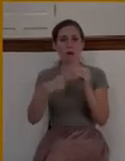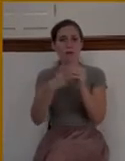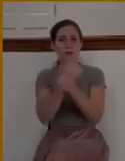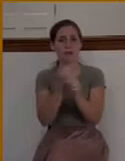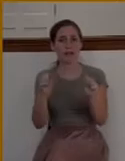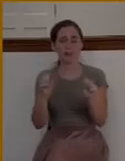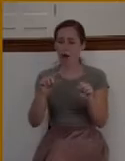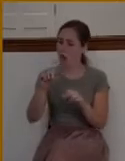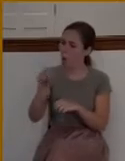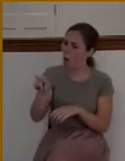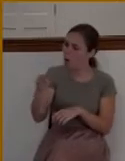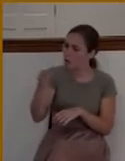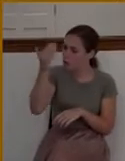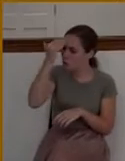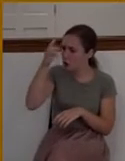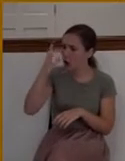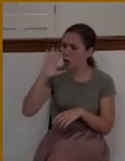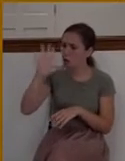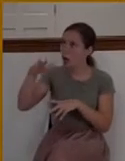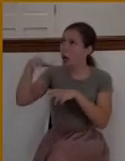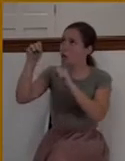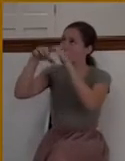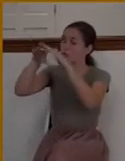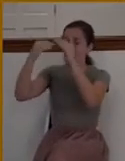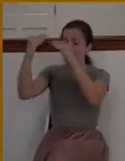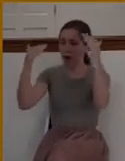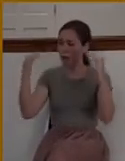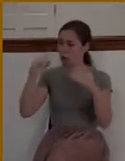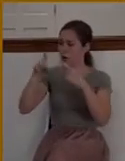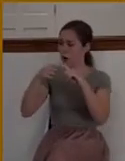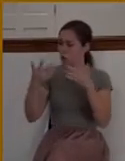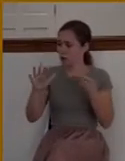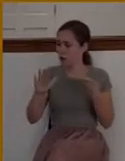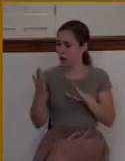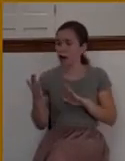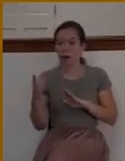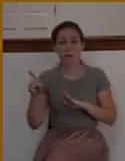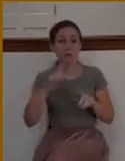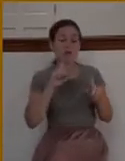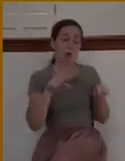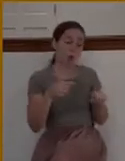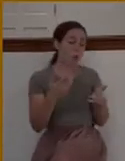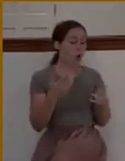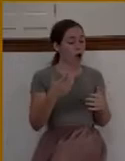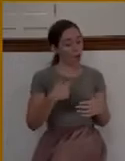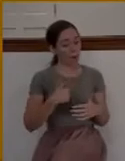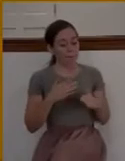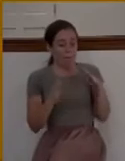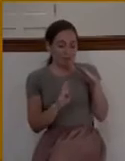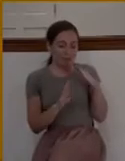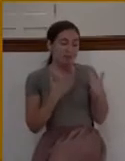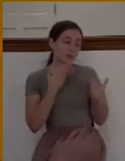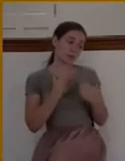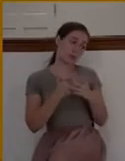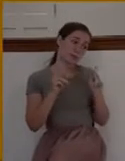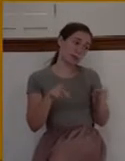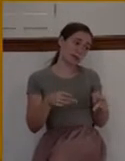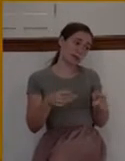ask them, do you know that you're going to go to heaven when you die? And they basically say, Well, you know, I'm basically a good person.